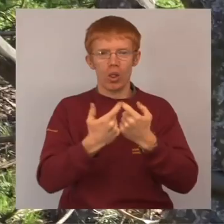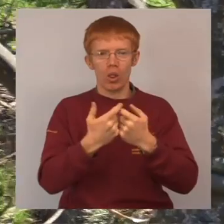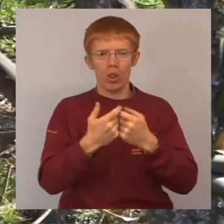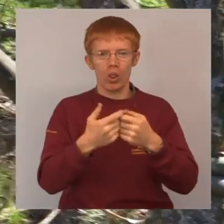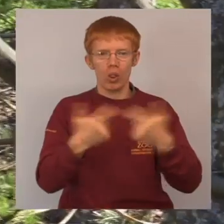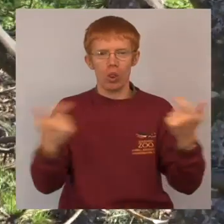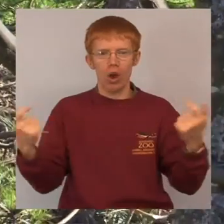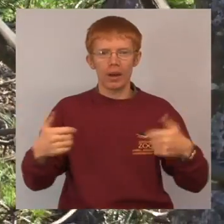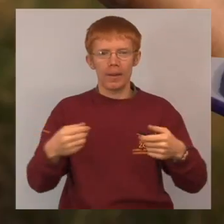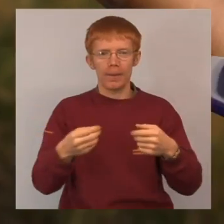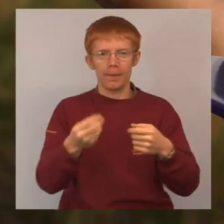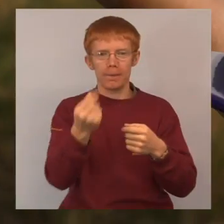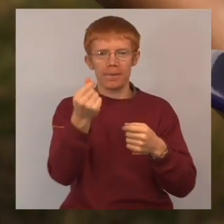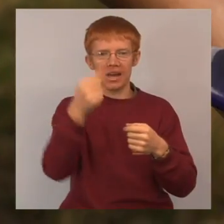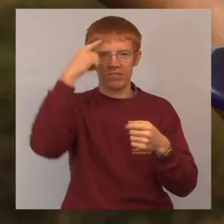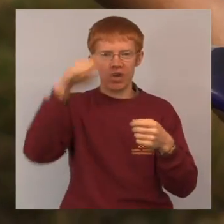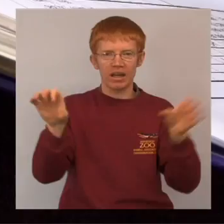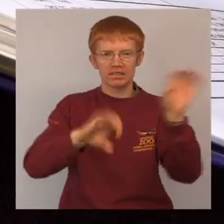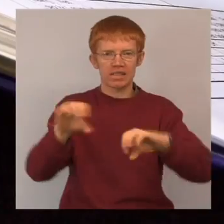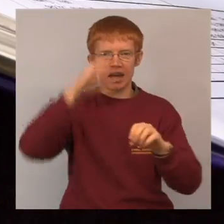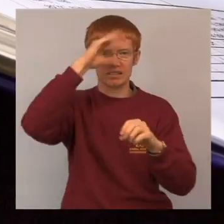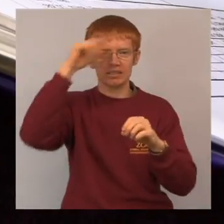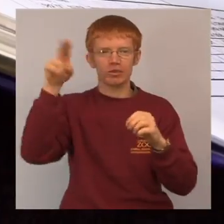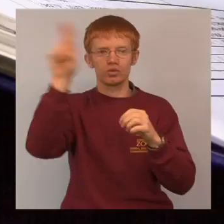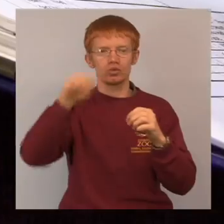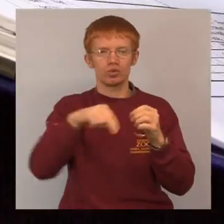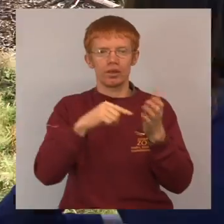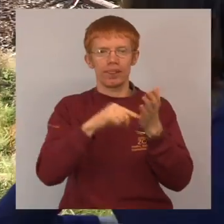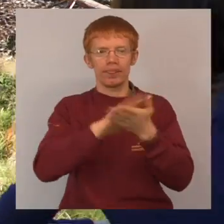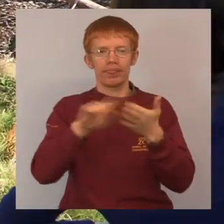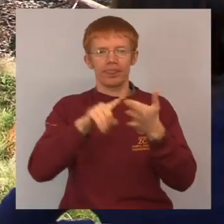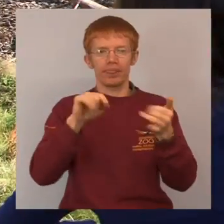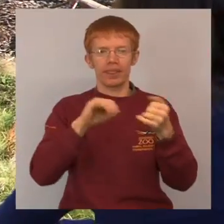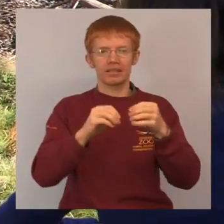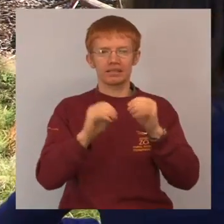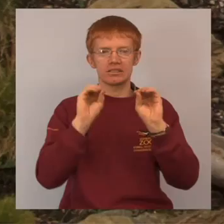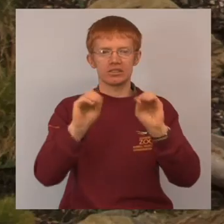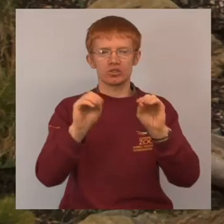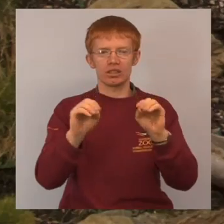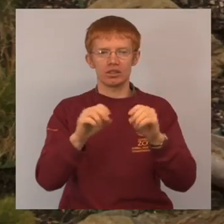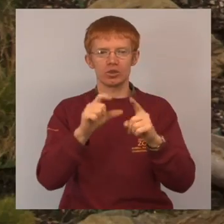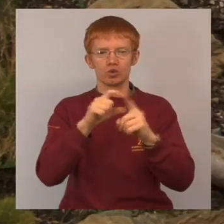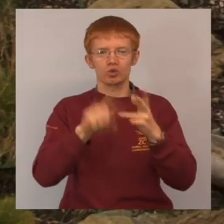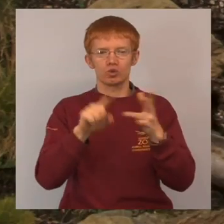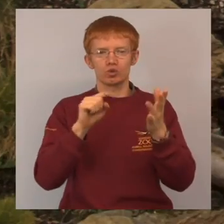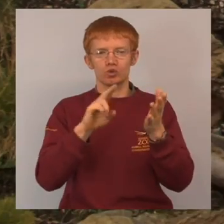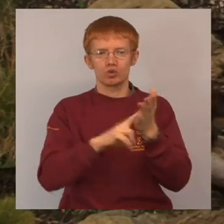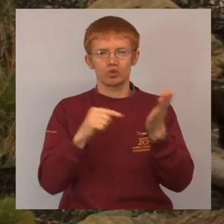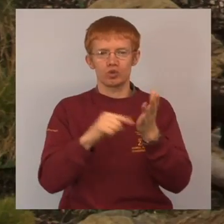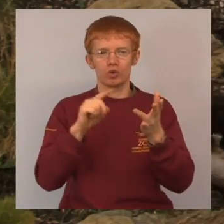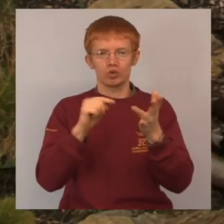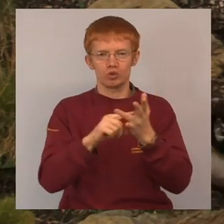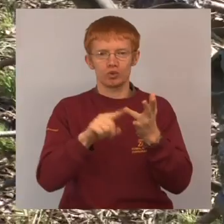learn a lot of skills, scientific skills as well as teamwork skills over the course of the week but